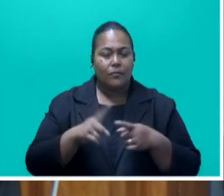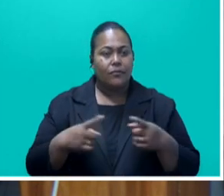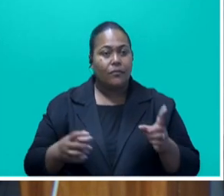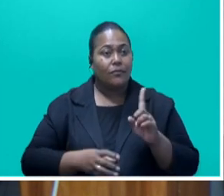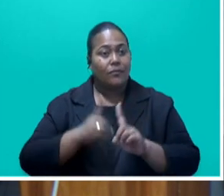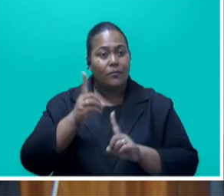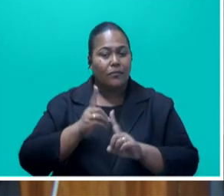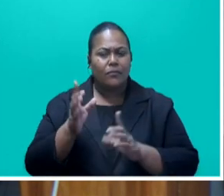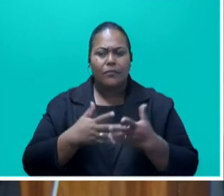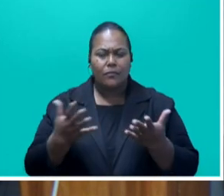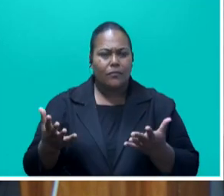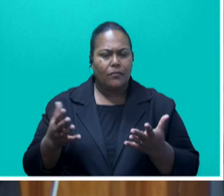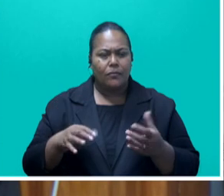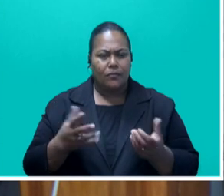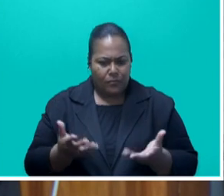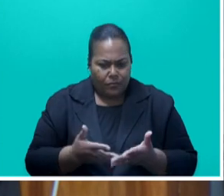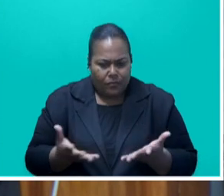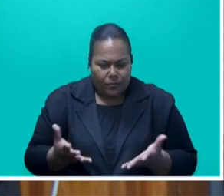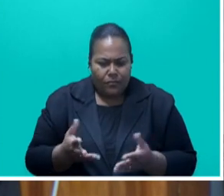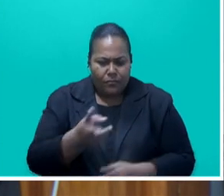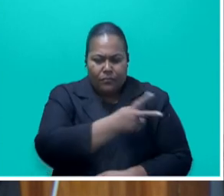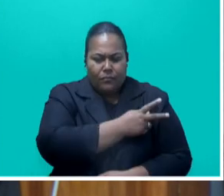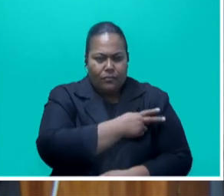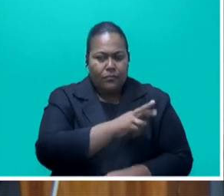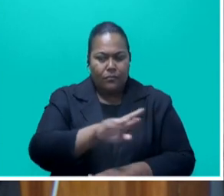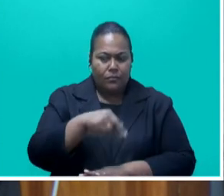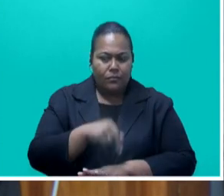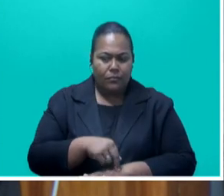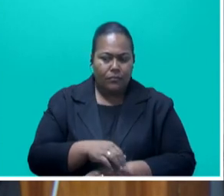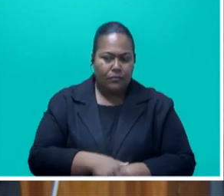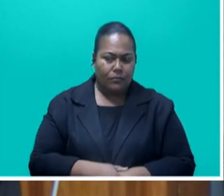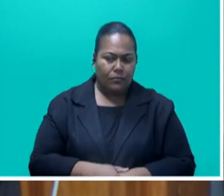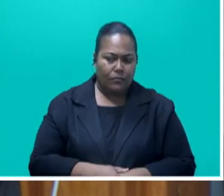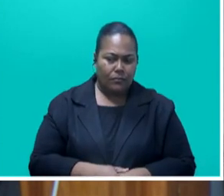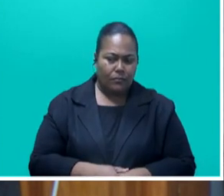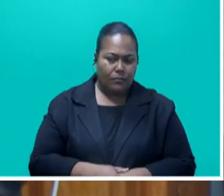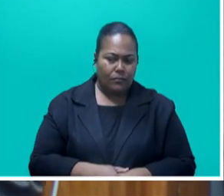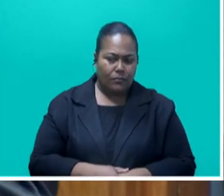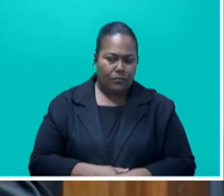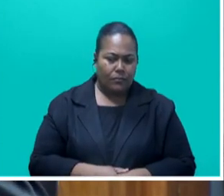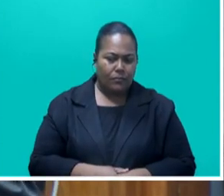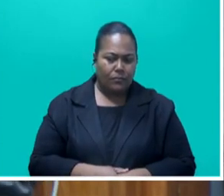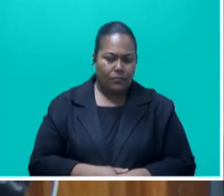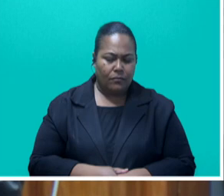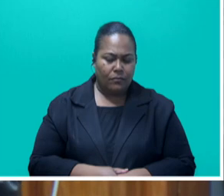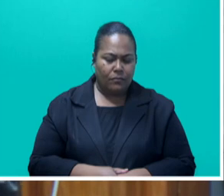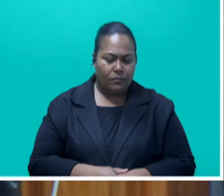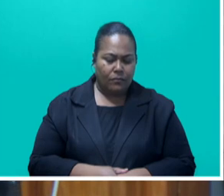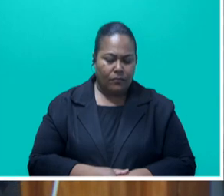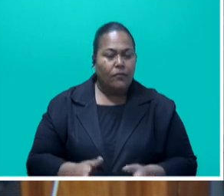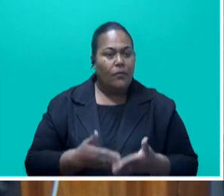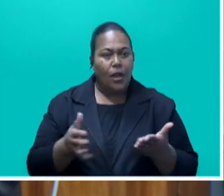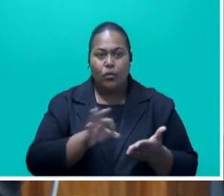you know, security in our region. We've seen how the big players have come down lately. We know how the non-traditional